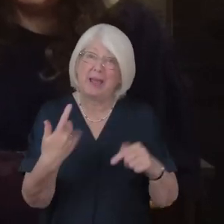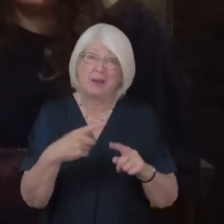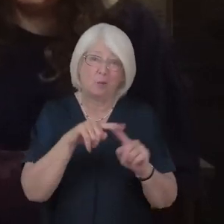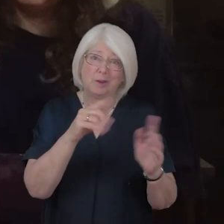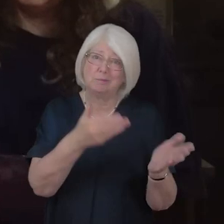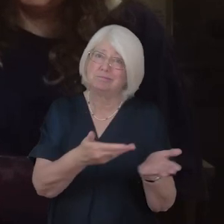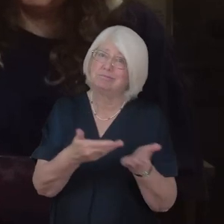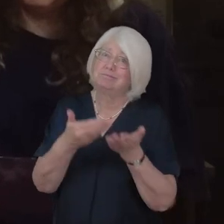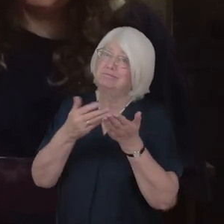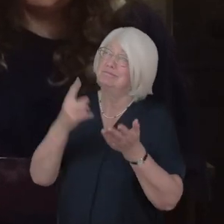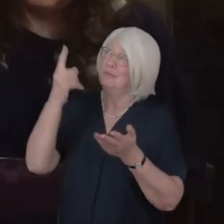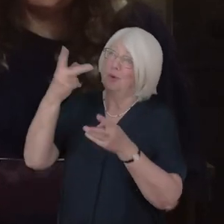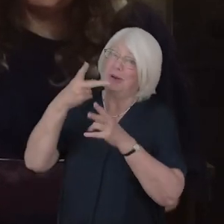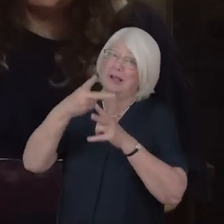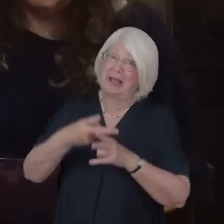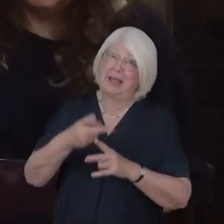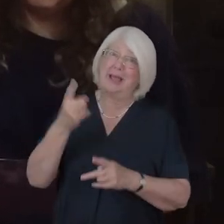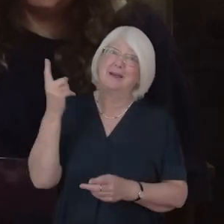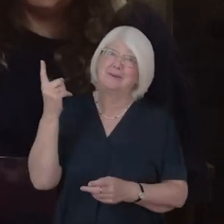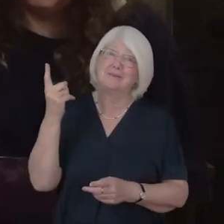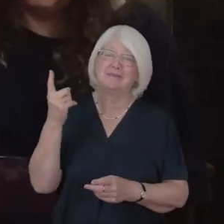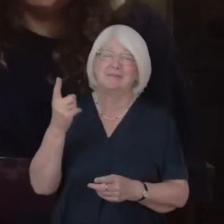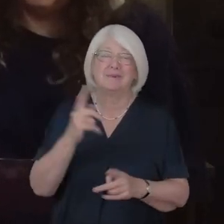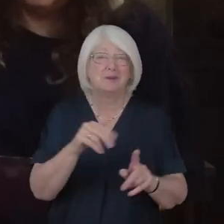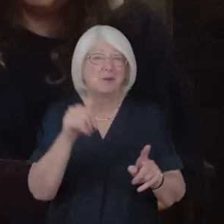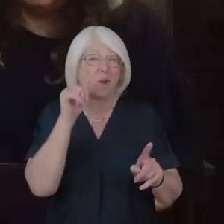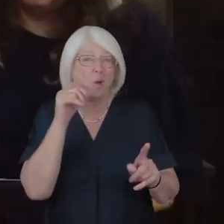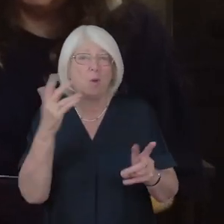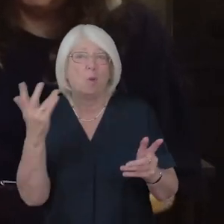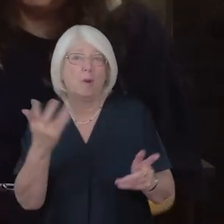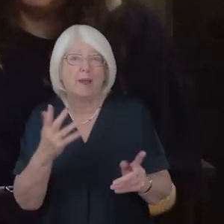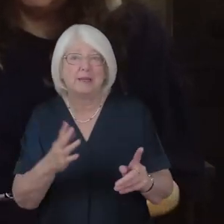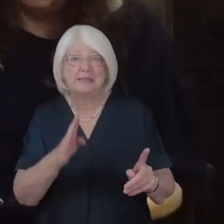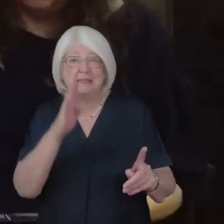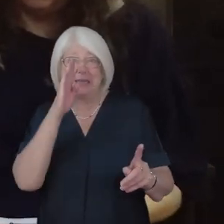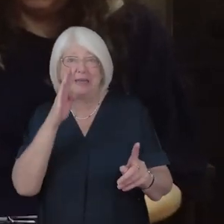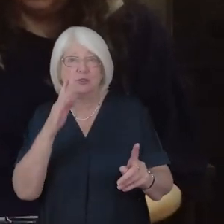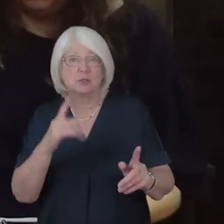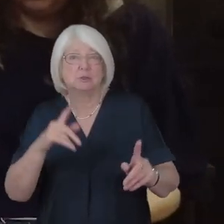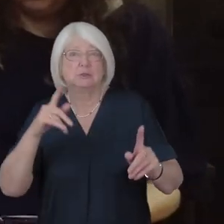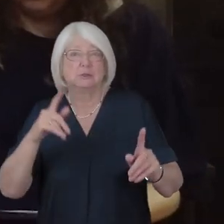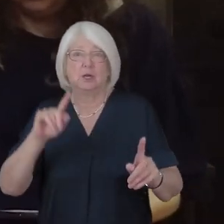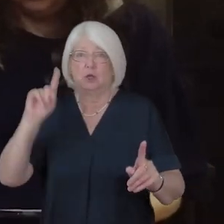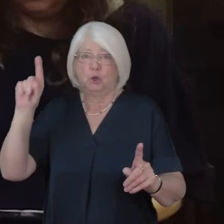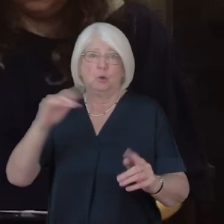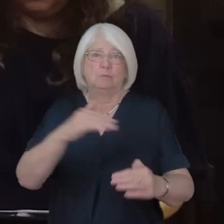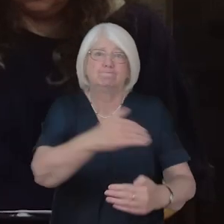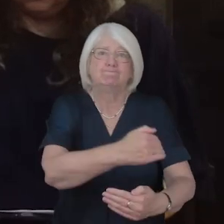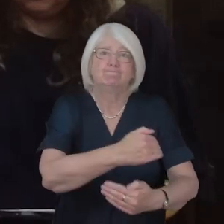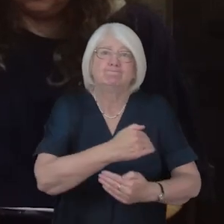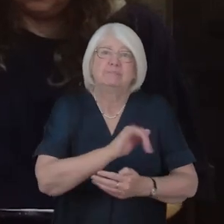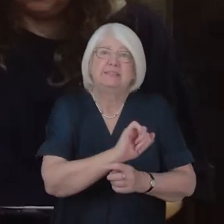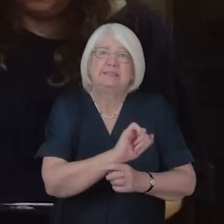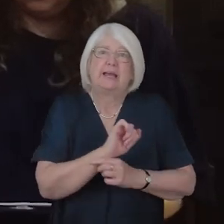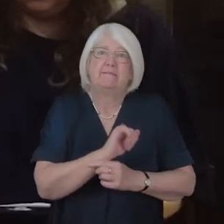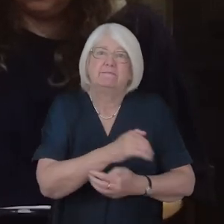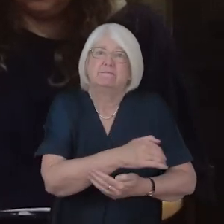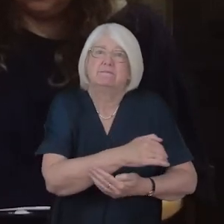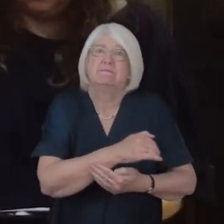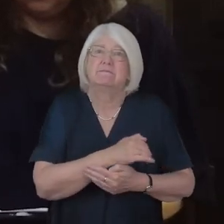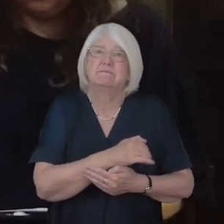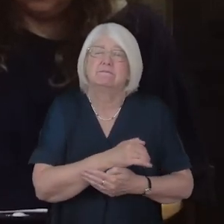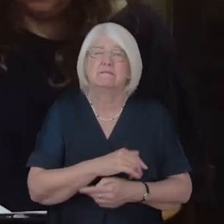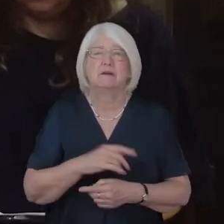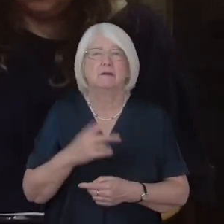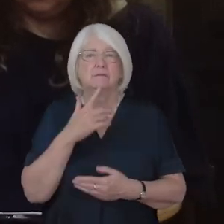that whenever danger threatens your everlasting arms are there to hold them safe comfort and heal